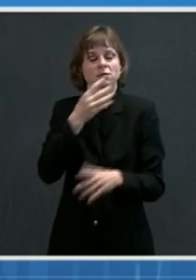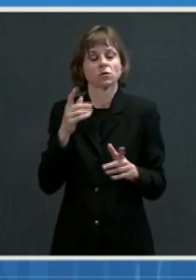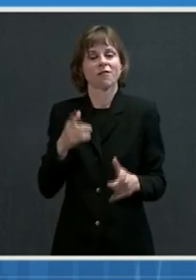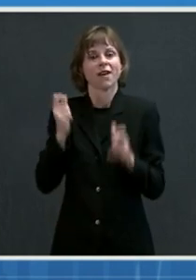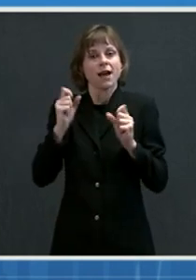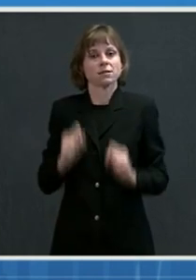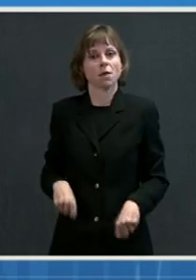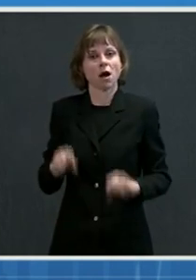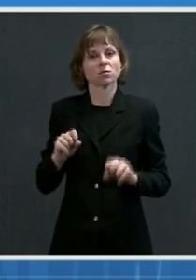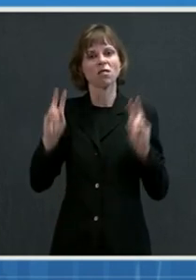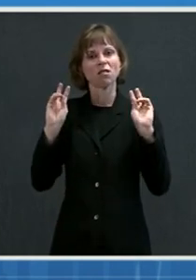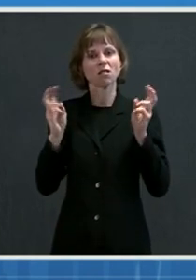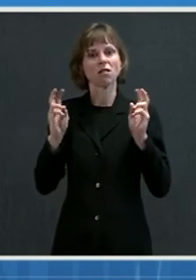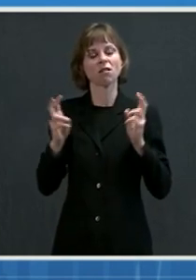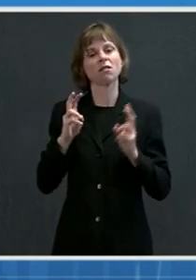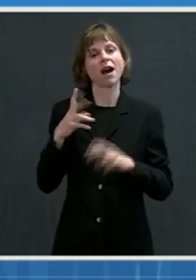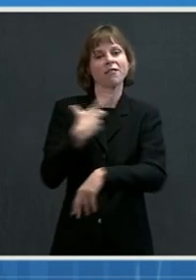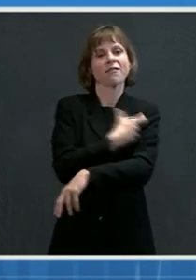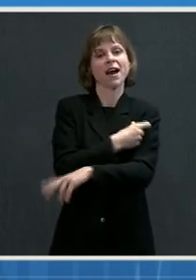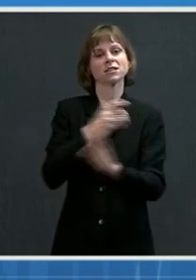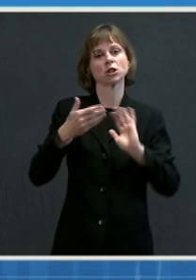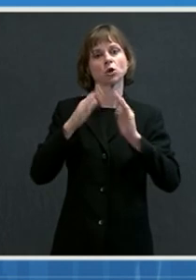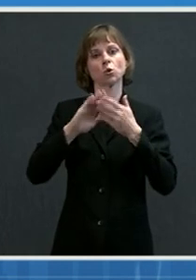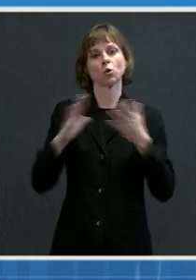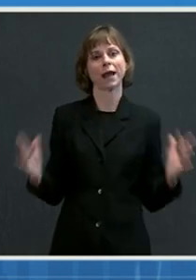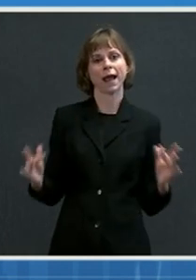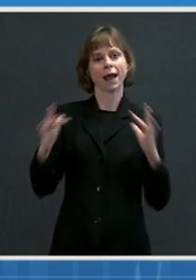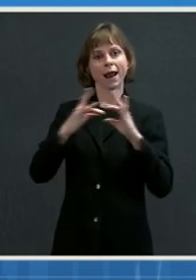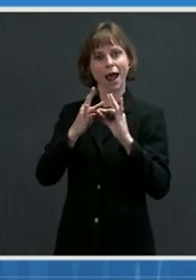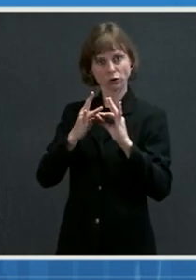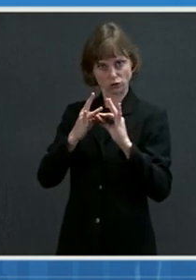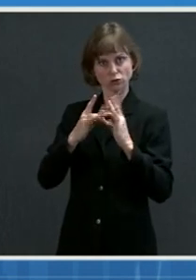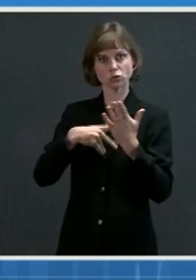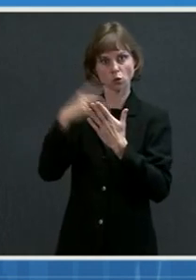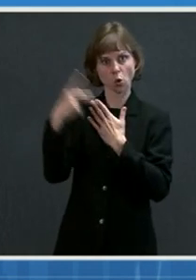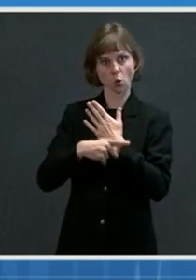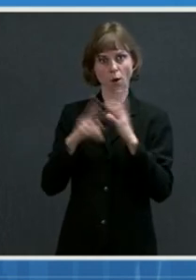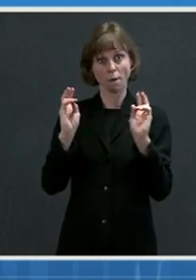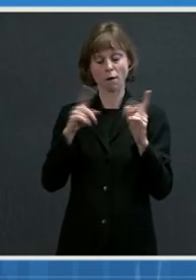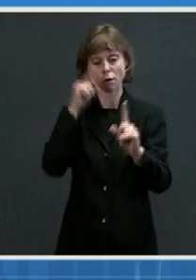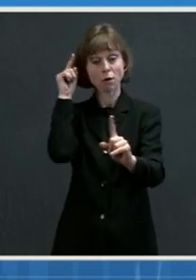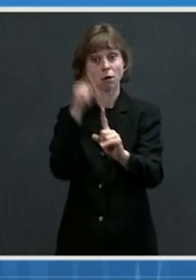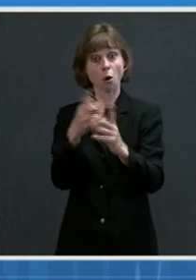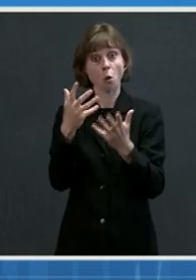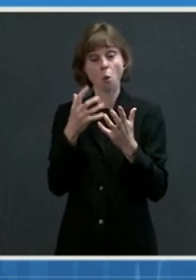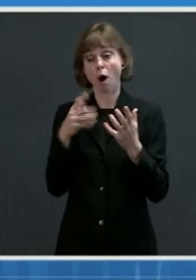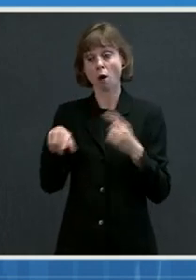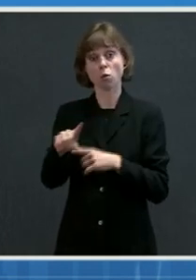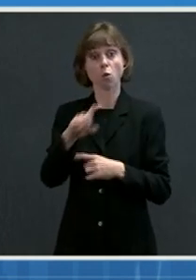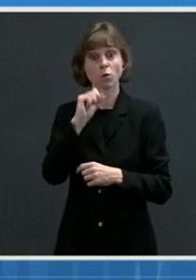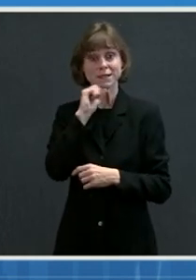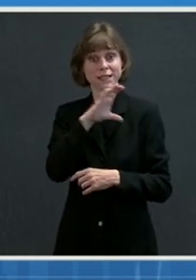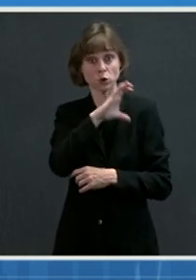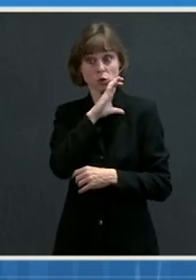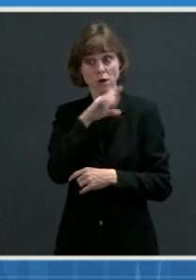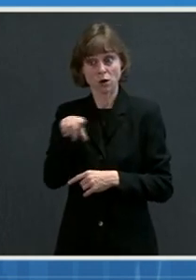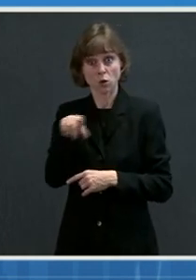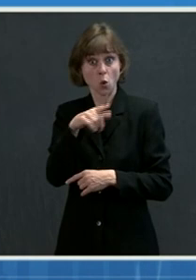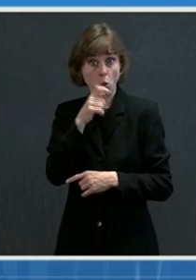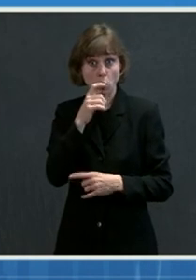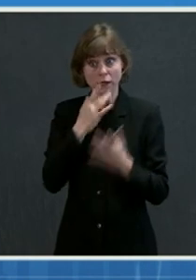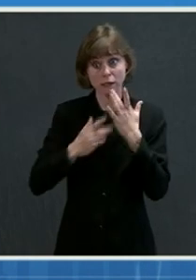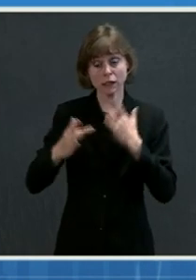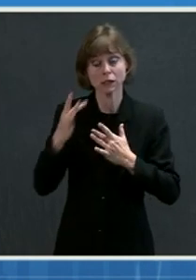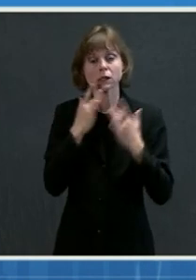Vaccine Community Connectors Pilot, the aim is to help vulnerable seniors overcome three of the most